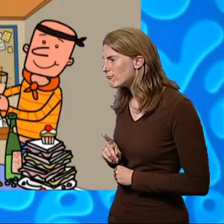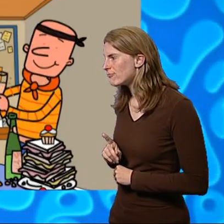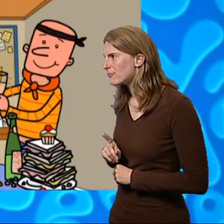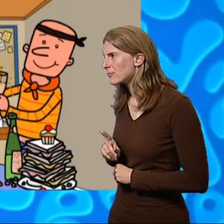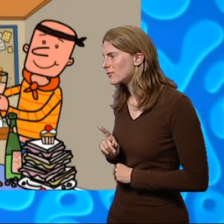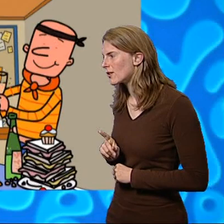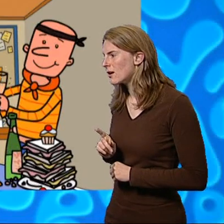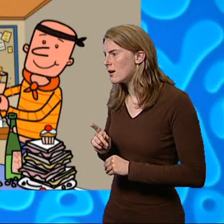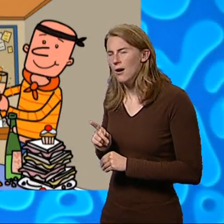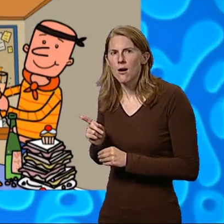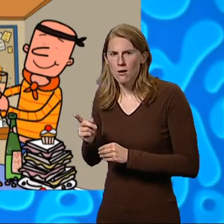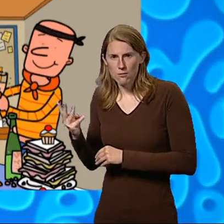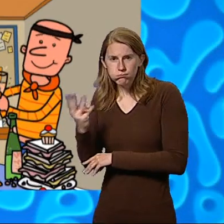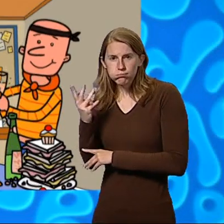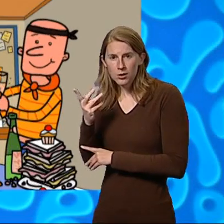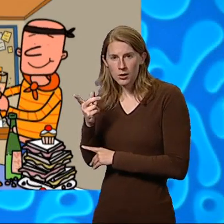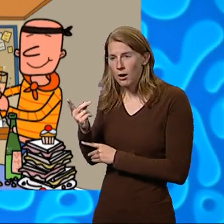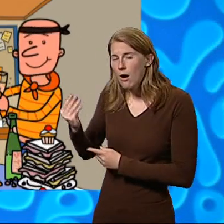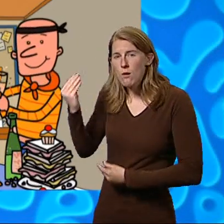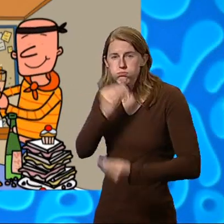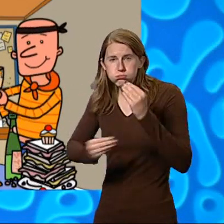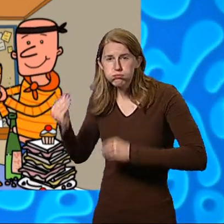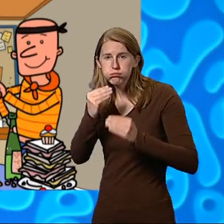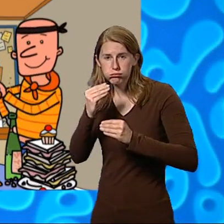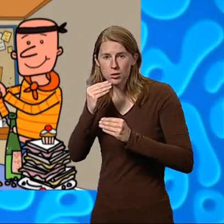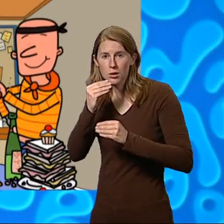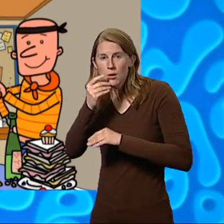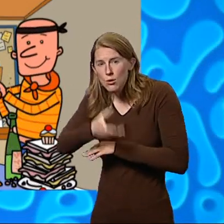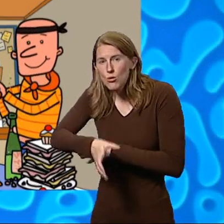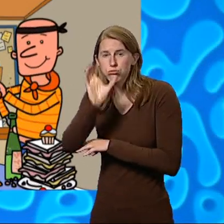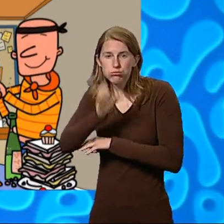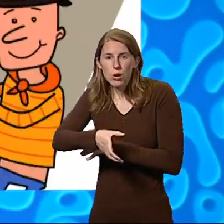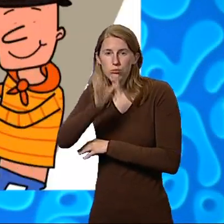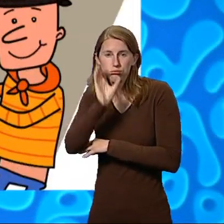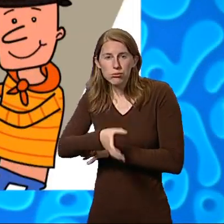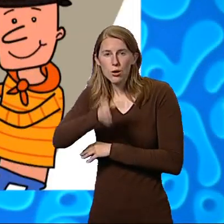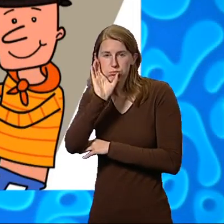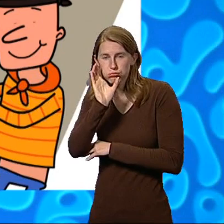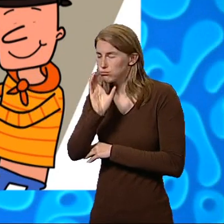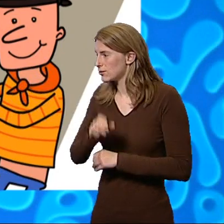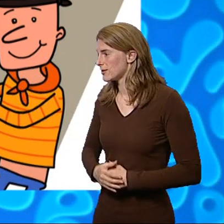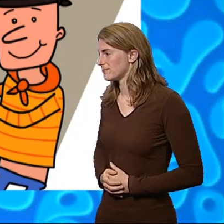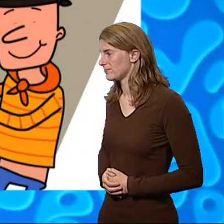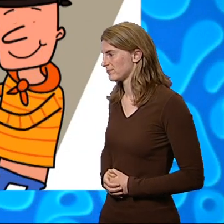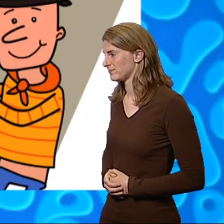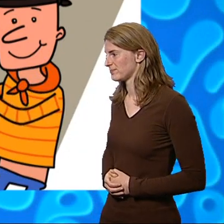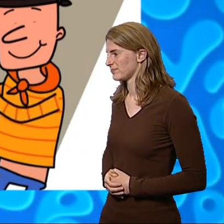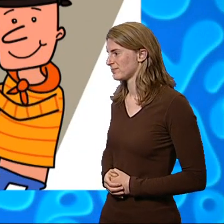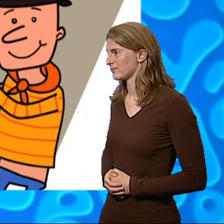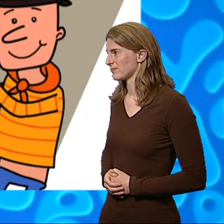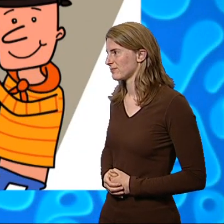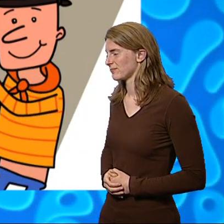Mrs Mugwump was chomping a jammy donut. Miss Fishgrip and Mad Maggot were slurping champagne.